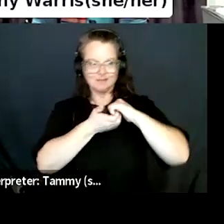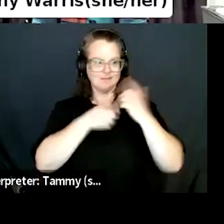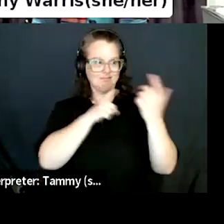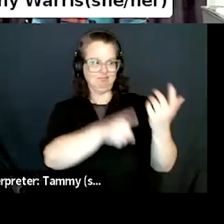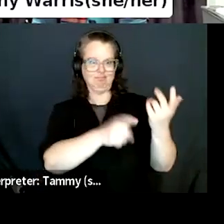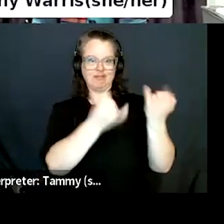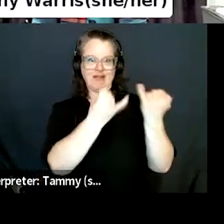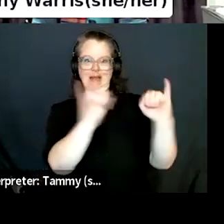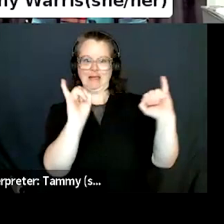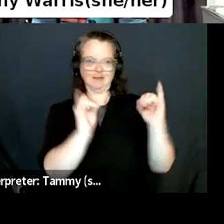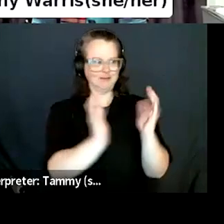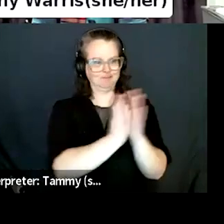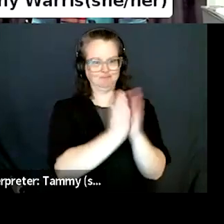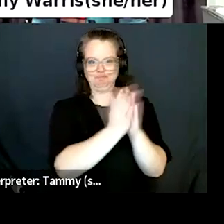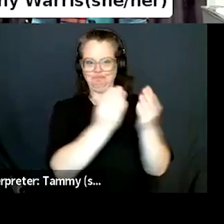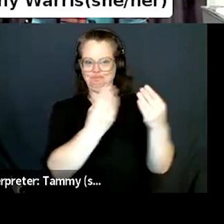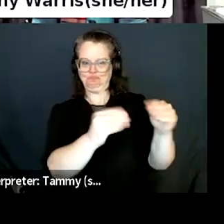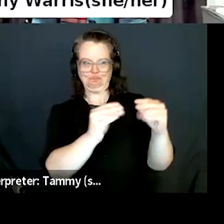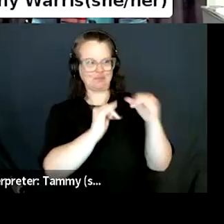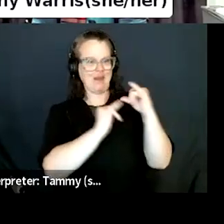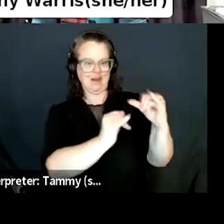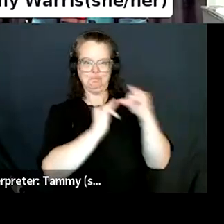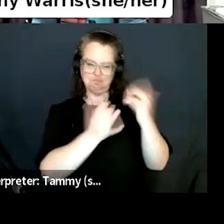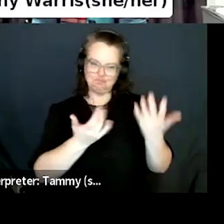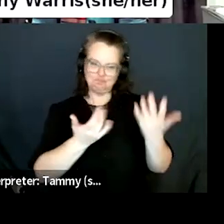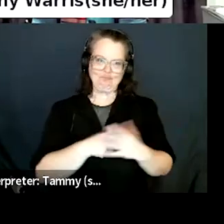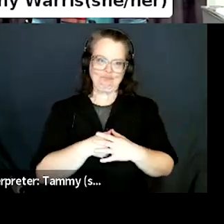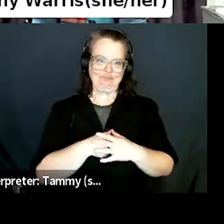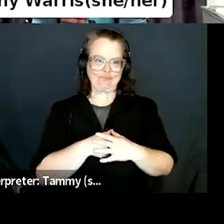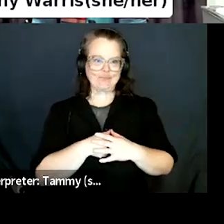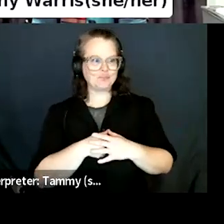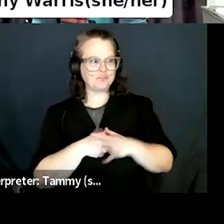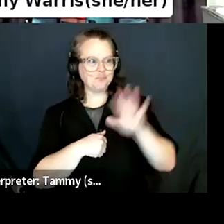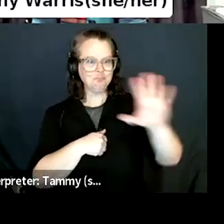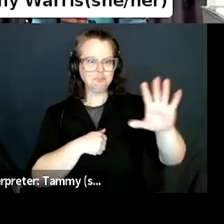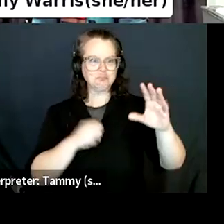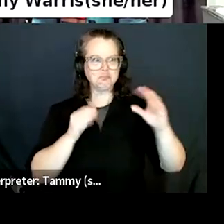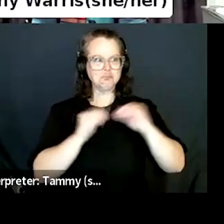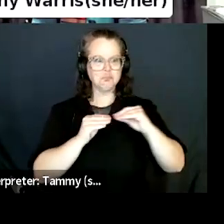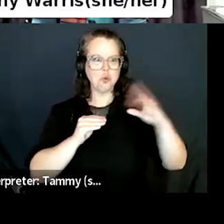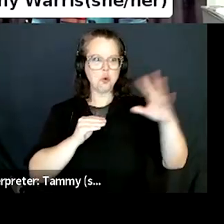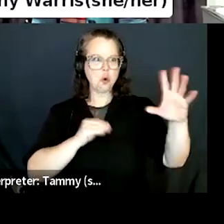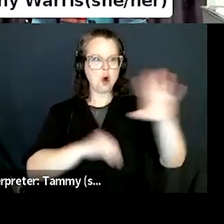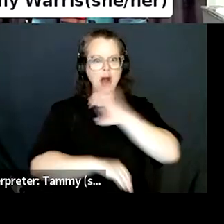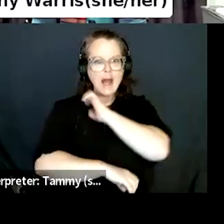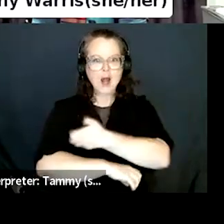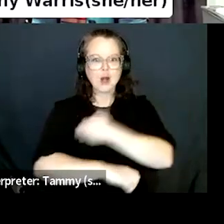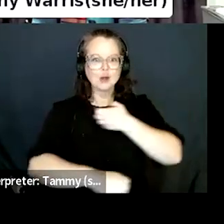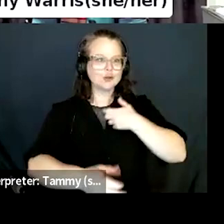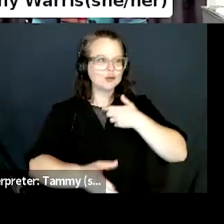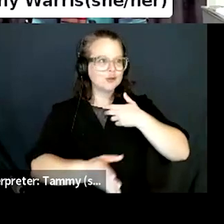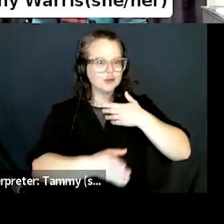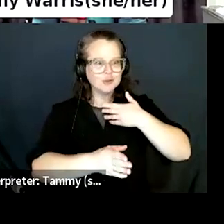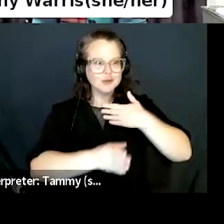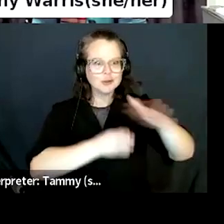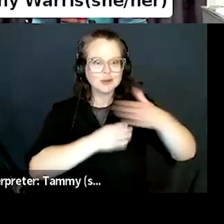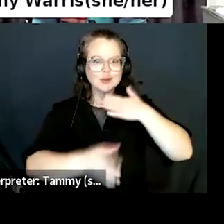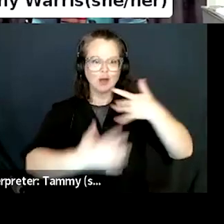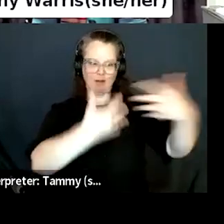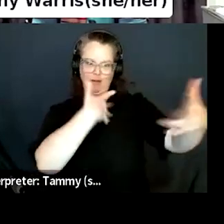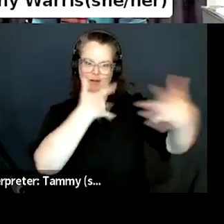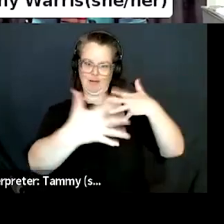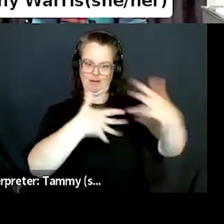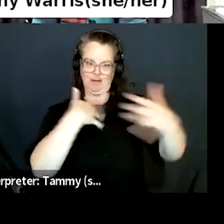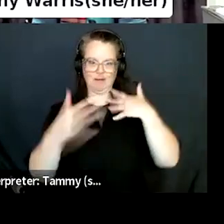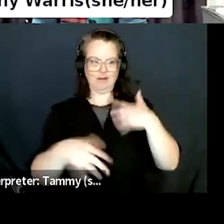I'm interested in any time I can buy, um, extremely like directly from them and cut